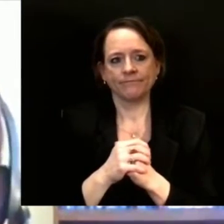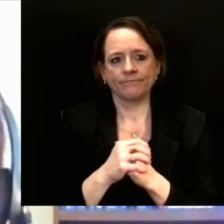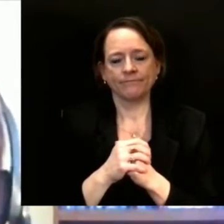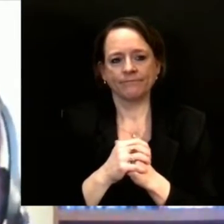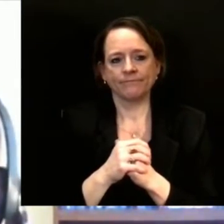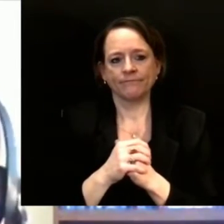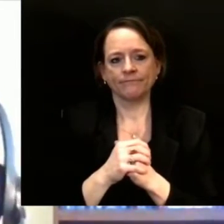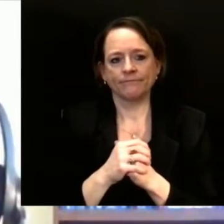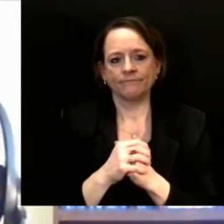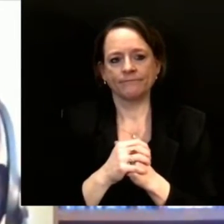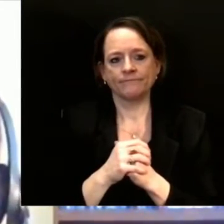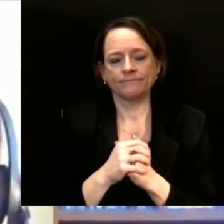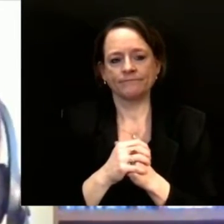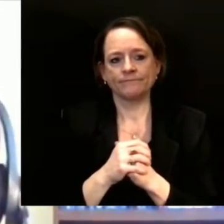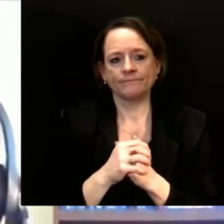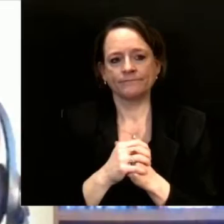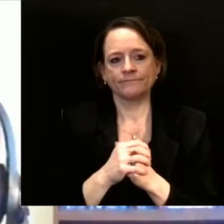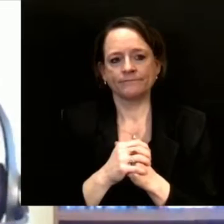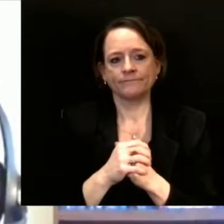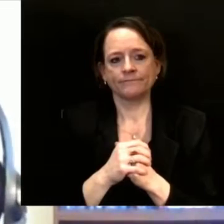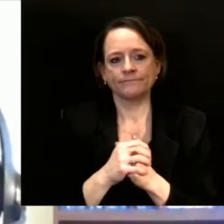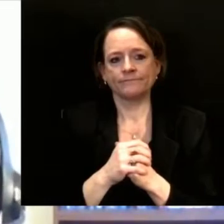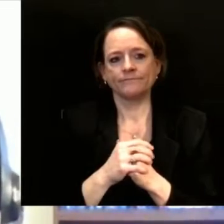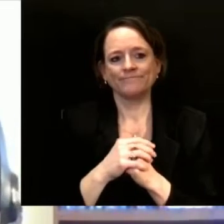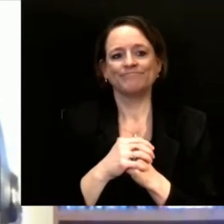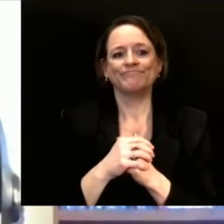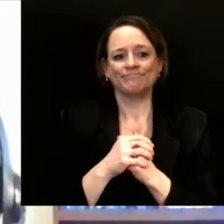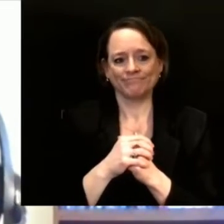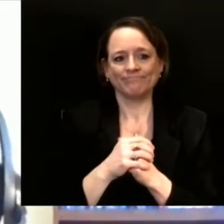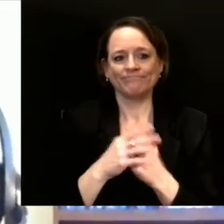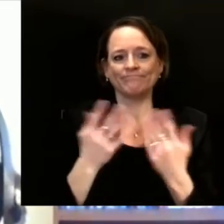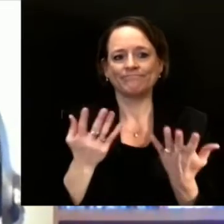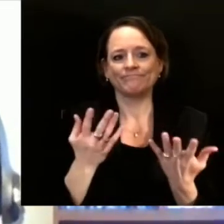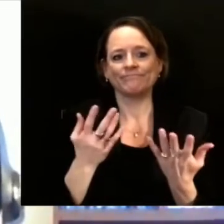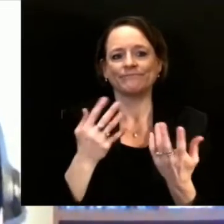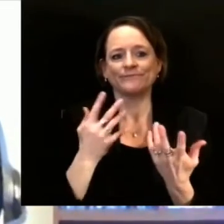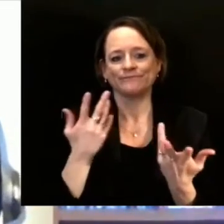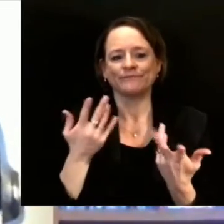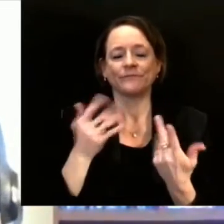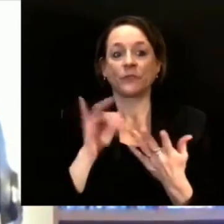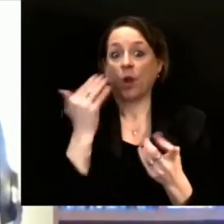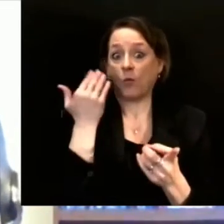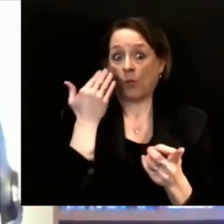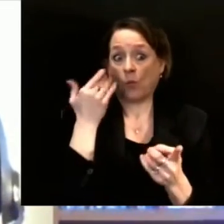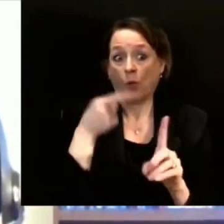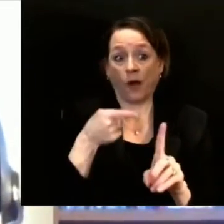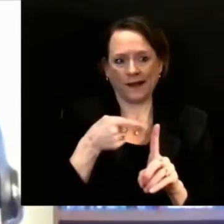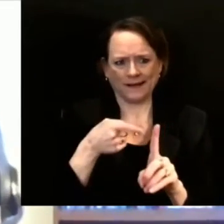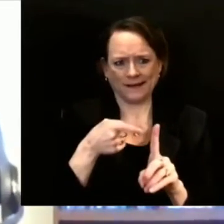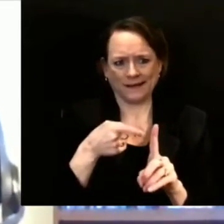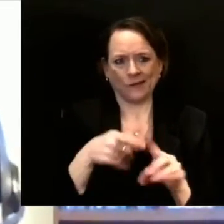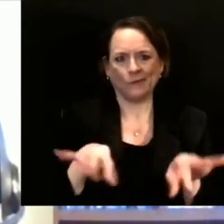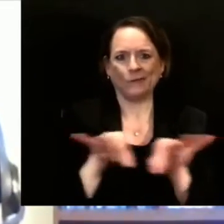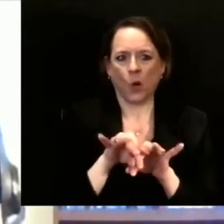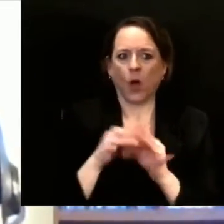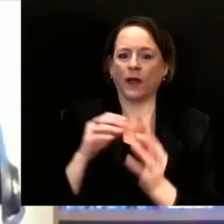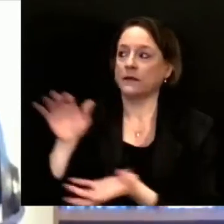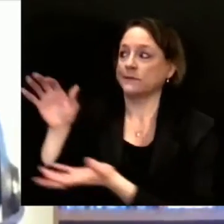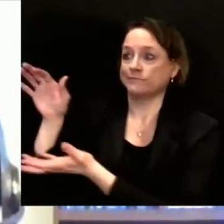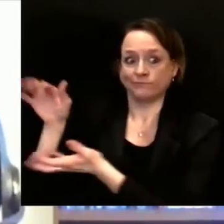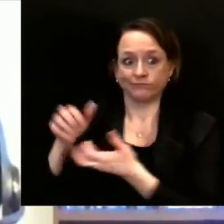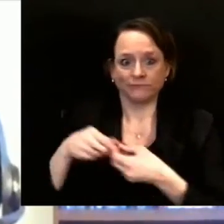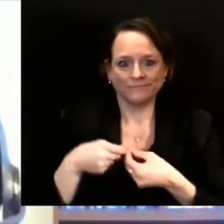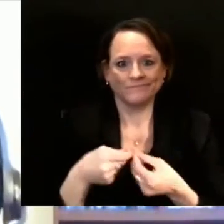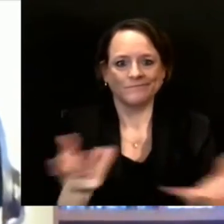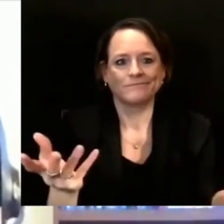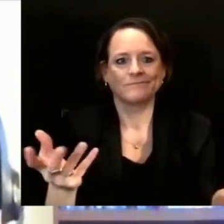the rate of vaccination going is really important is we know across our state, different parts of